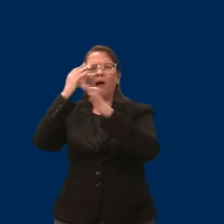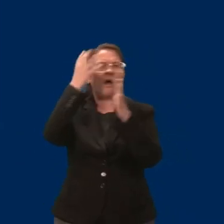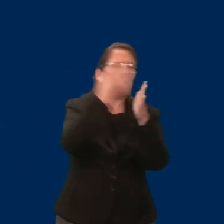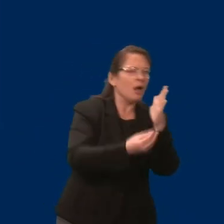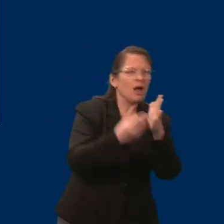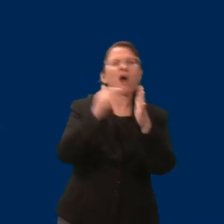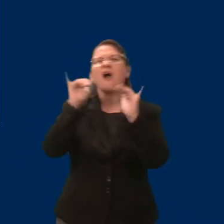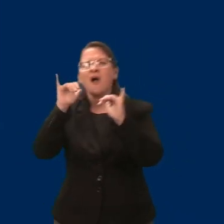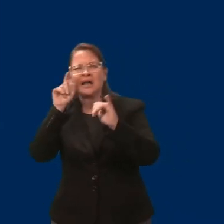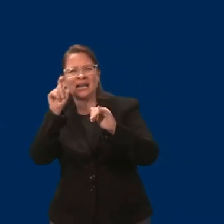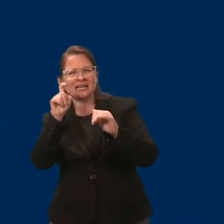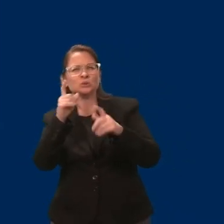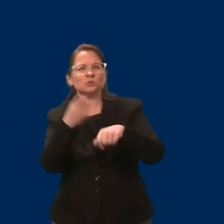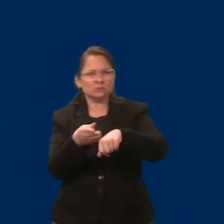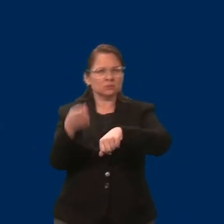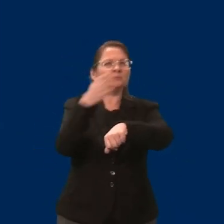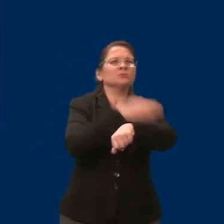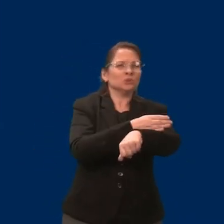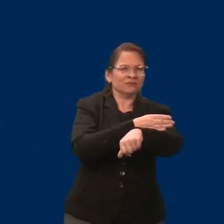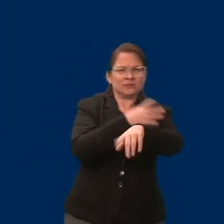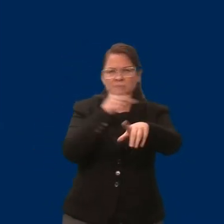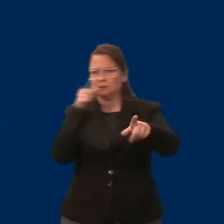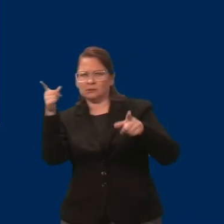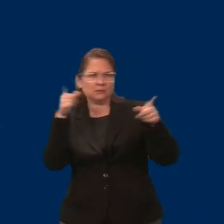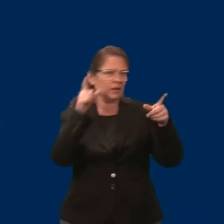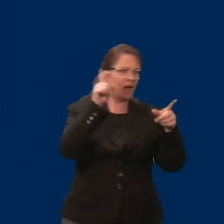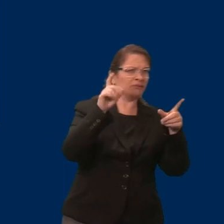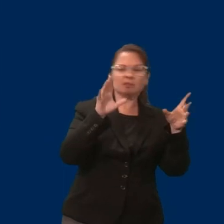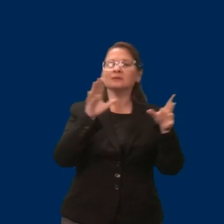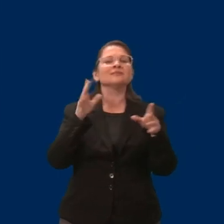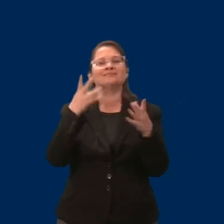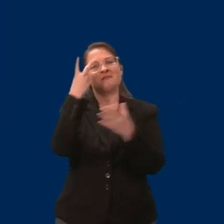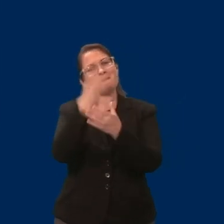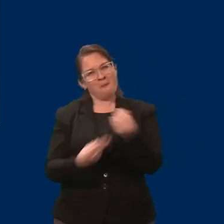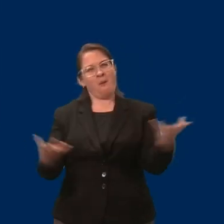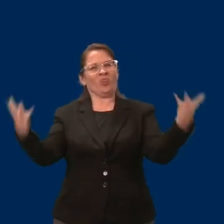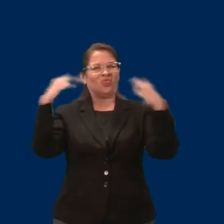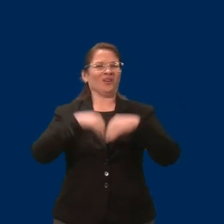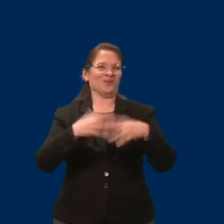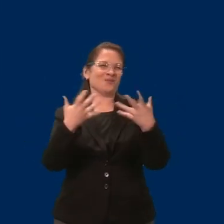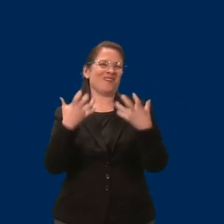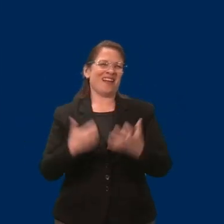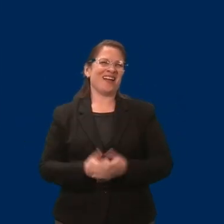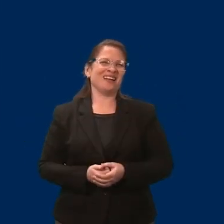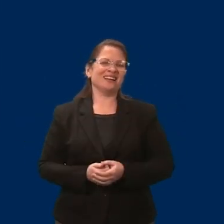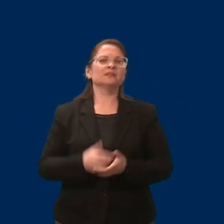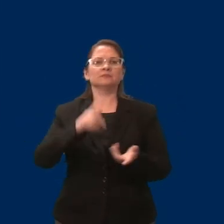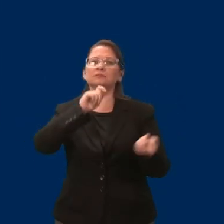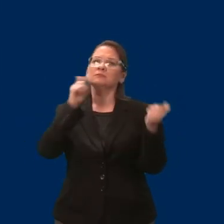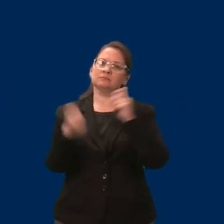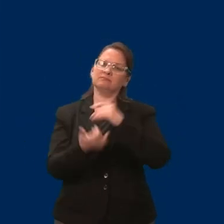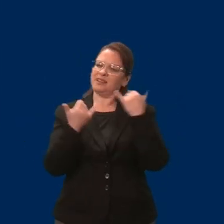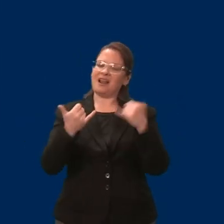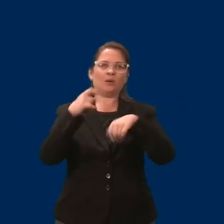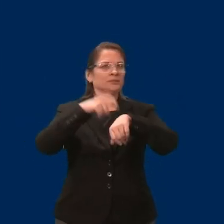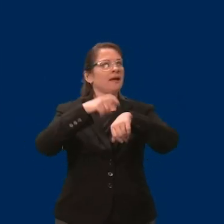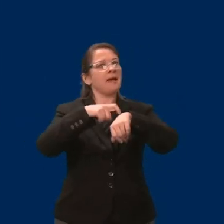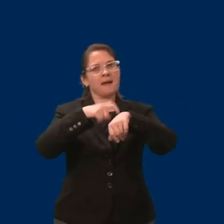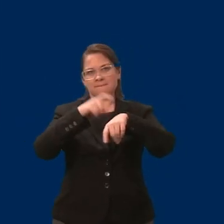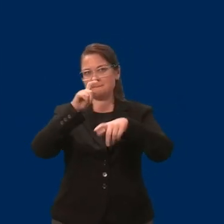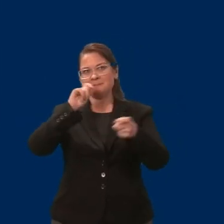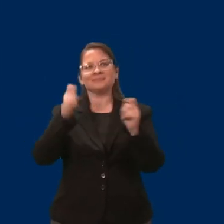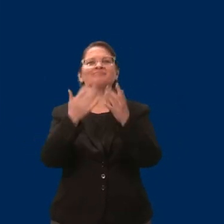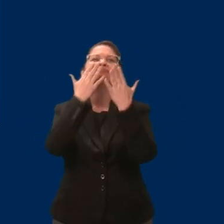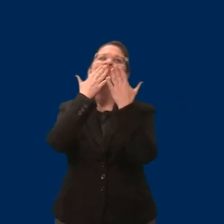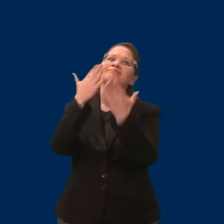the impossible. Reform is overdue. Thank you Senators Abler and Hoffman for being